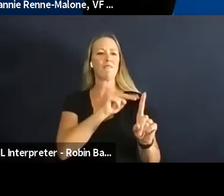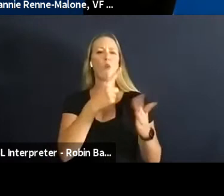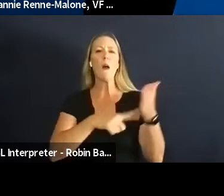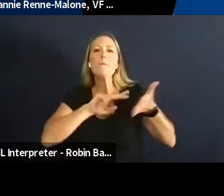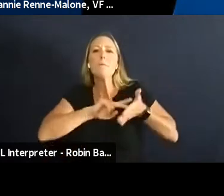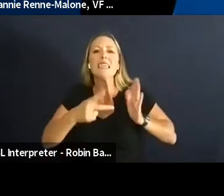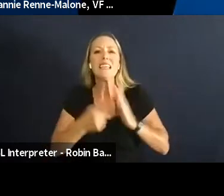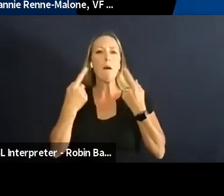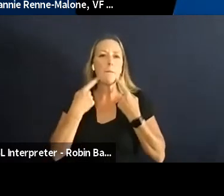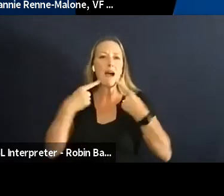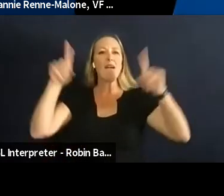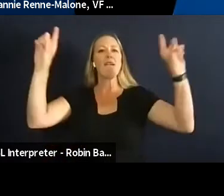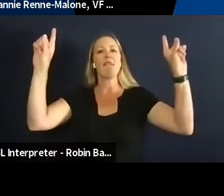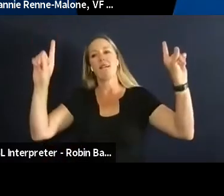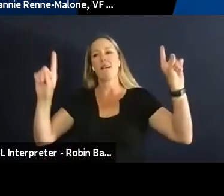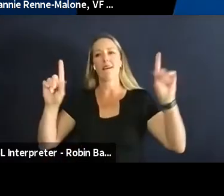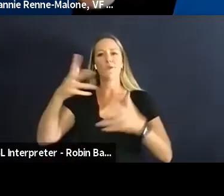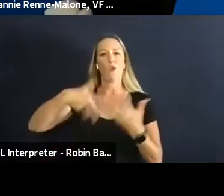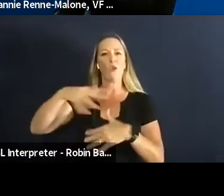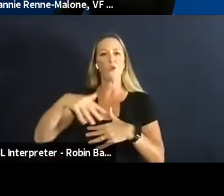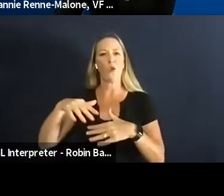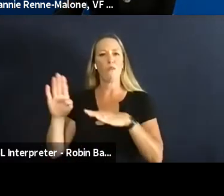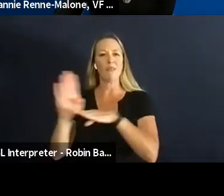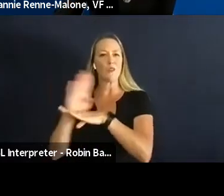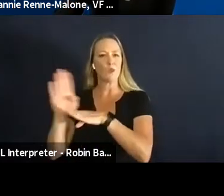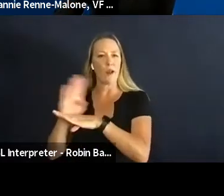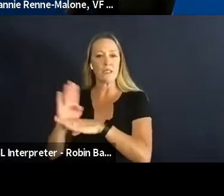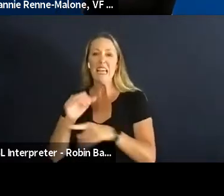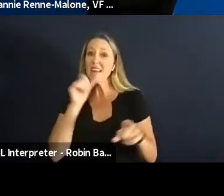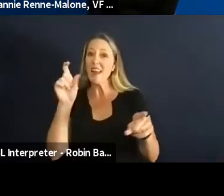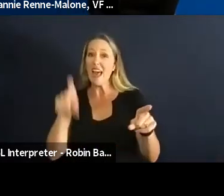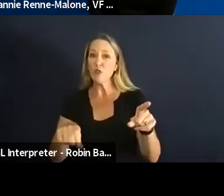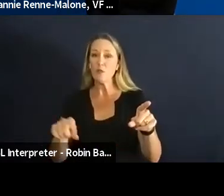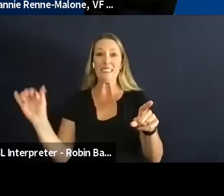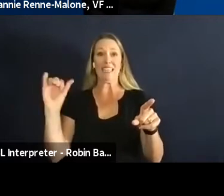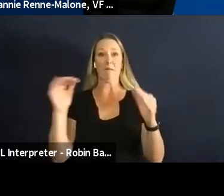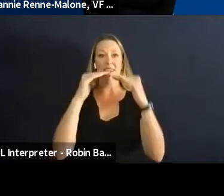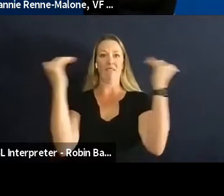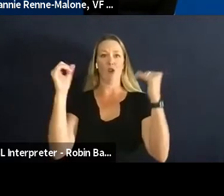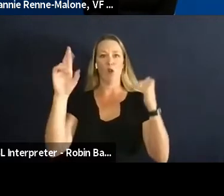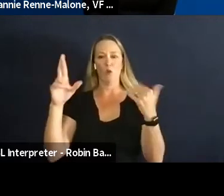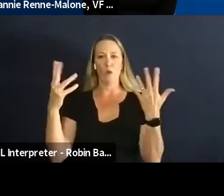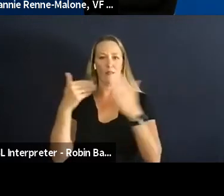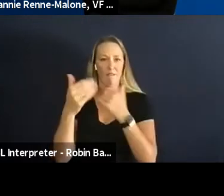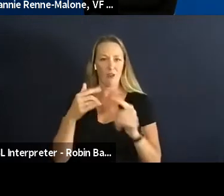social enterprise. It doesn't have to be at the scale and the level that Jeannie just discussed but any any version.